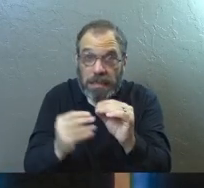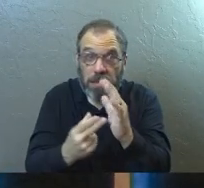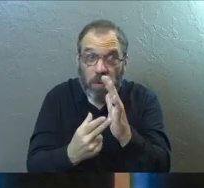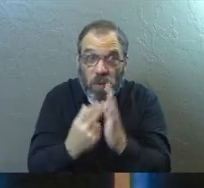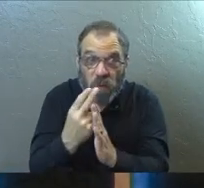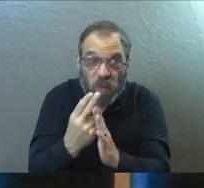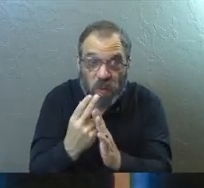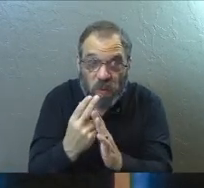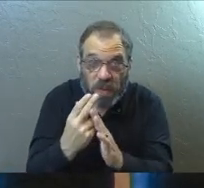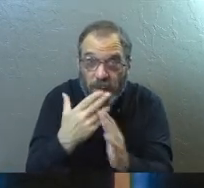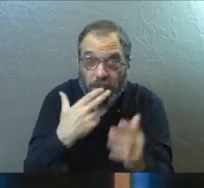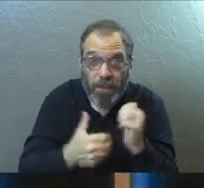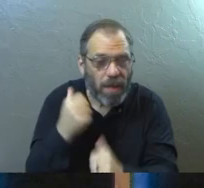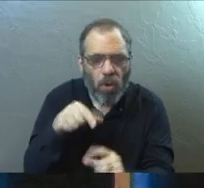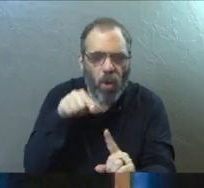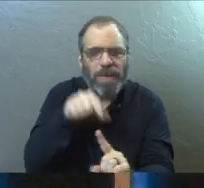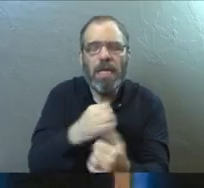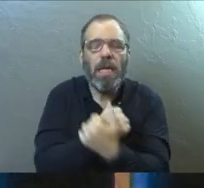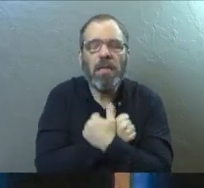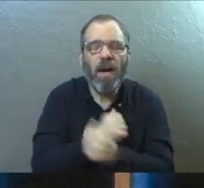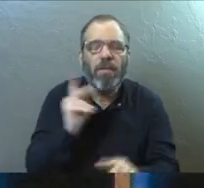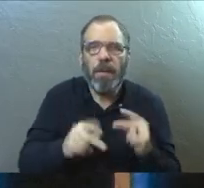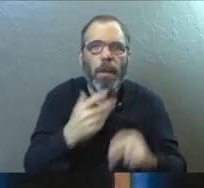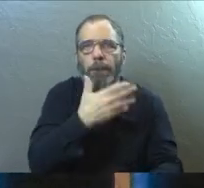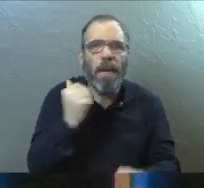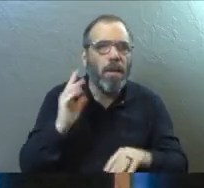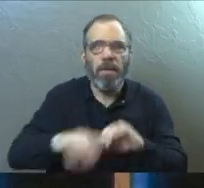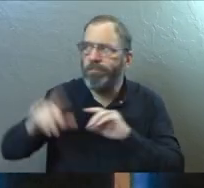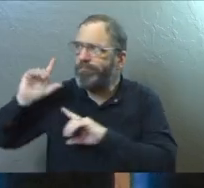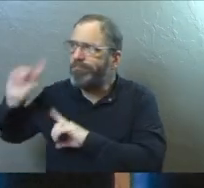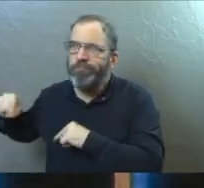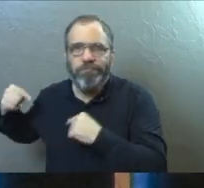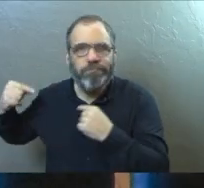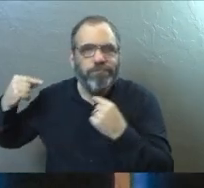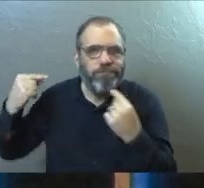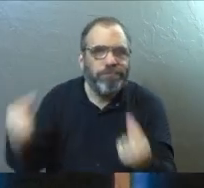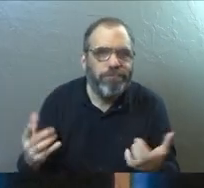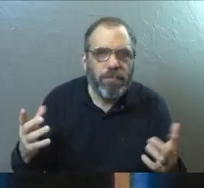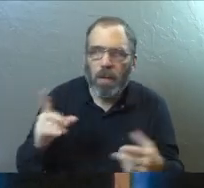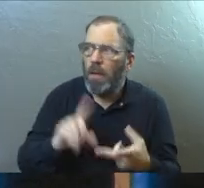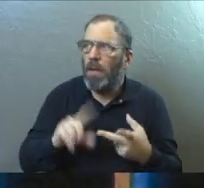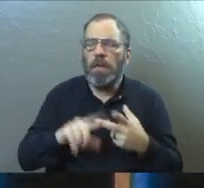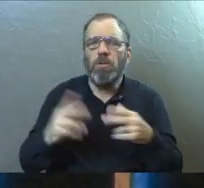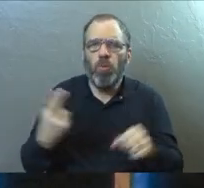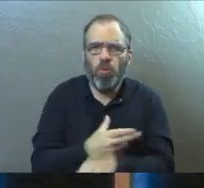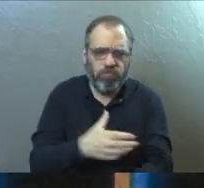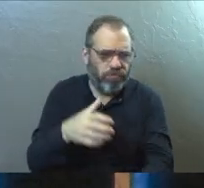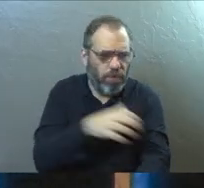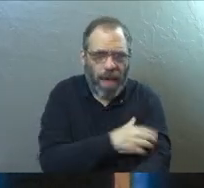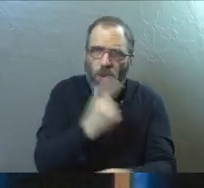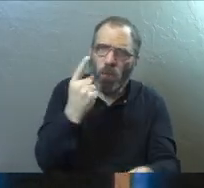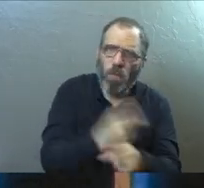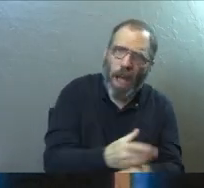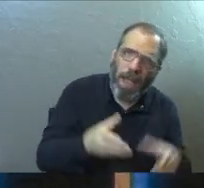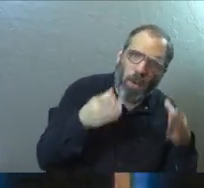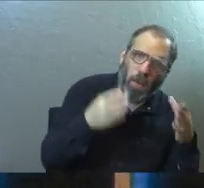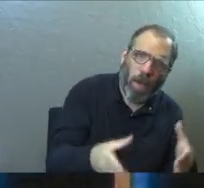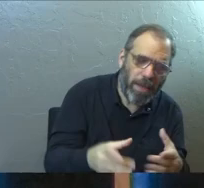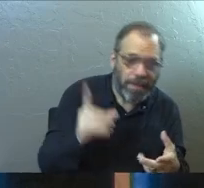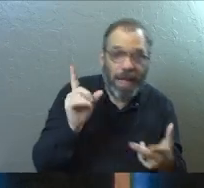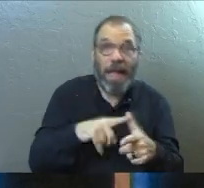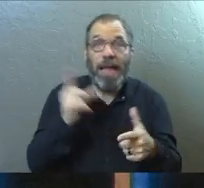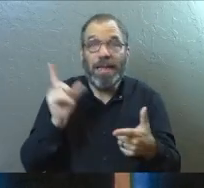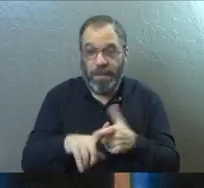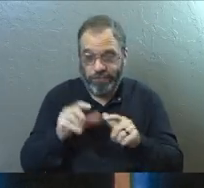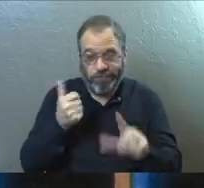best truth ever taught. He loved people better than anyone's ever been loved. He used his power in all the right ways. And he